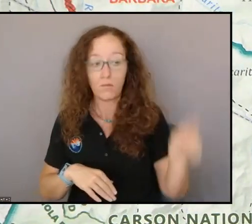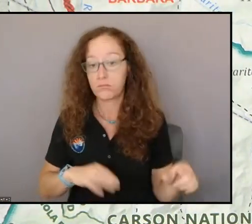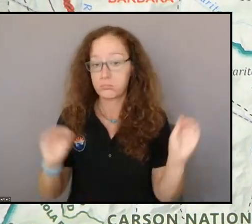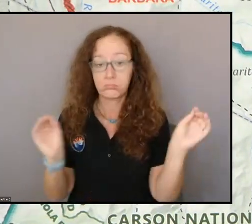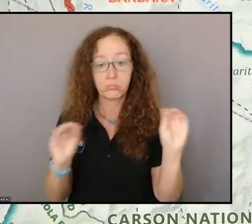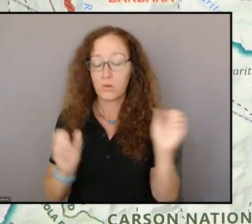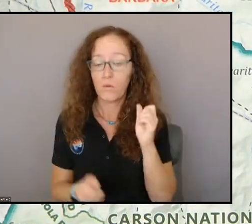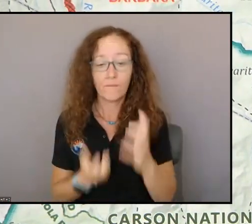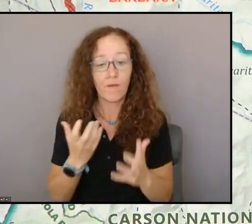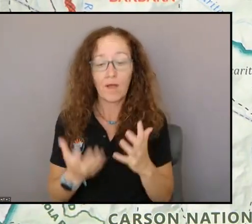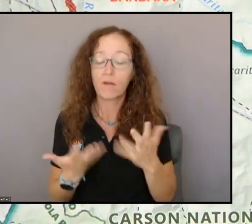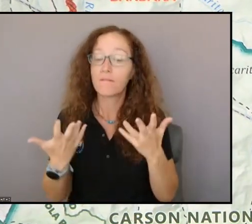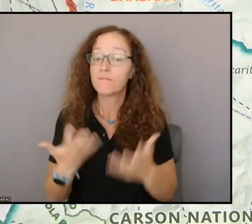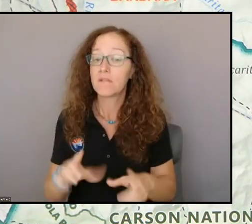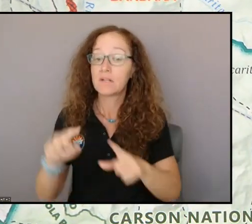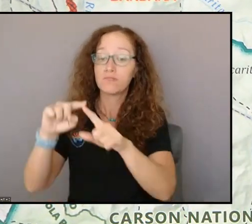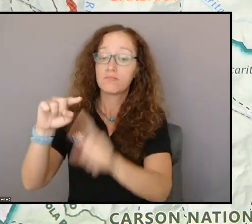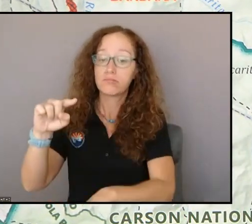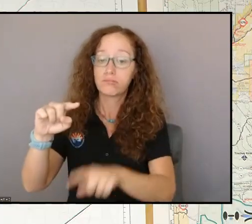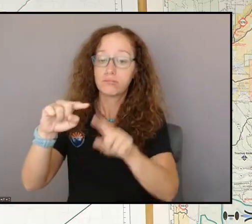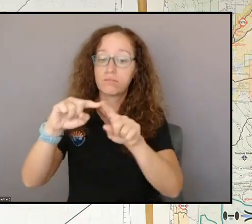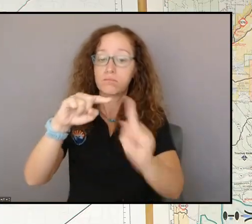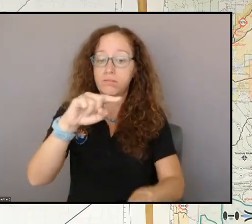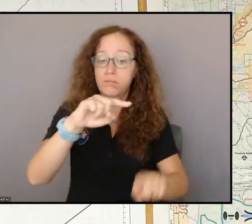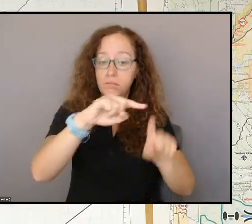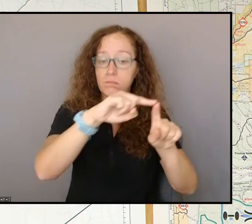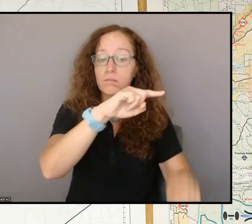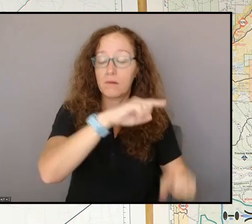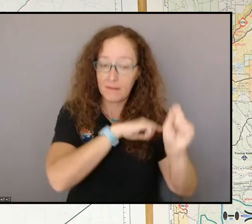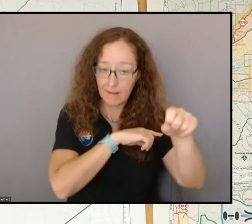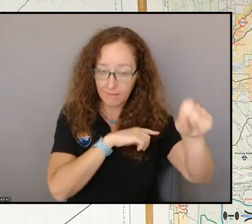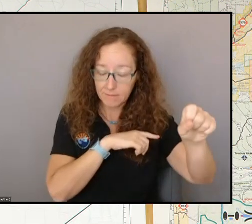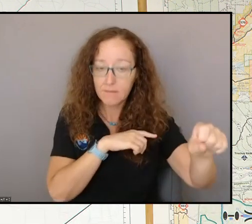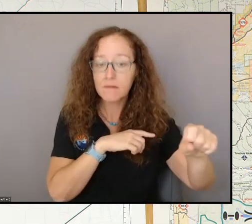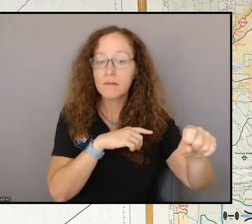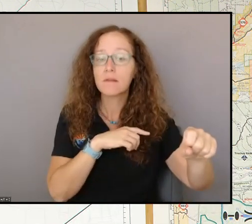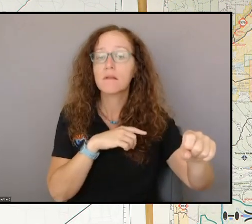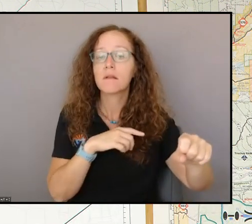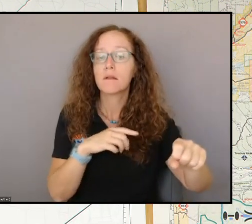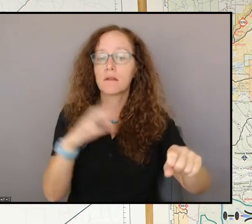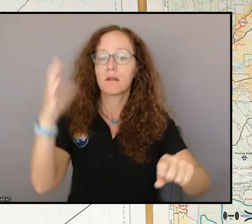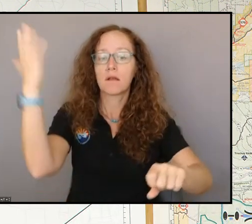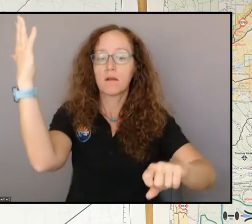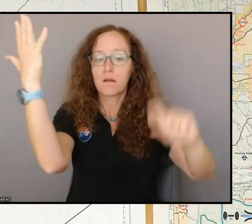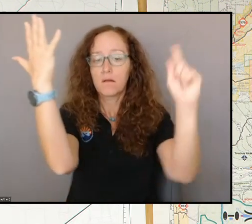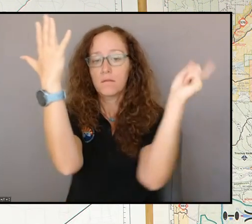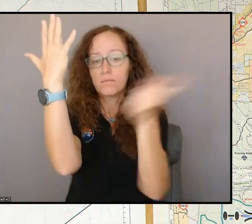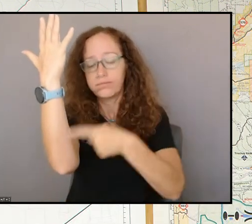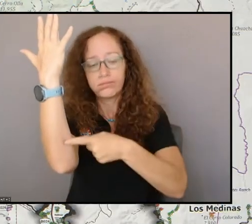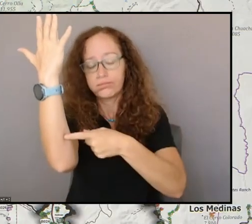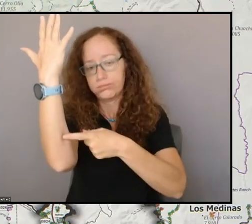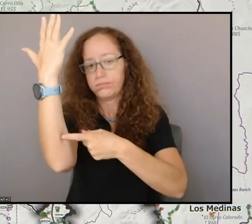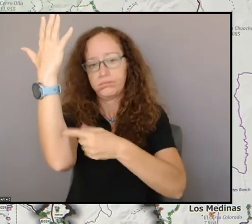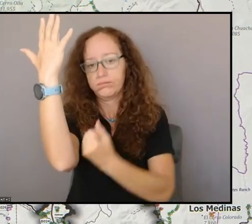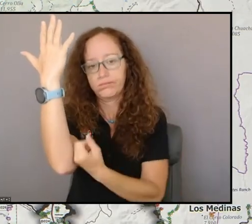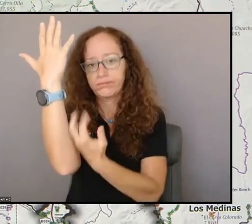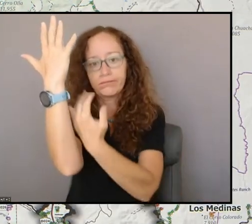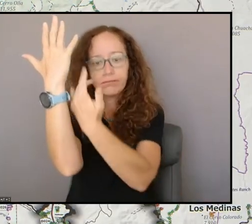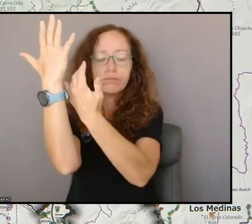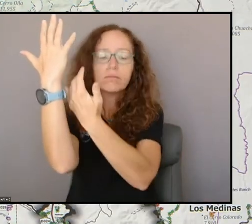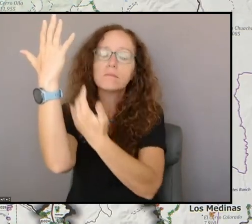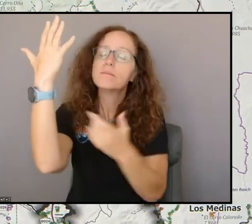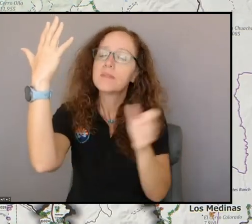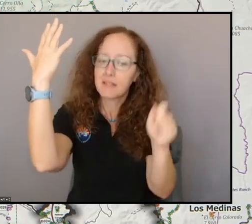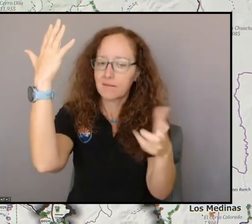lightning strikes that have connected with trees and and so we've been having crews respond to